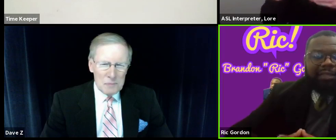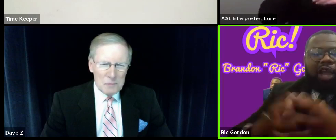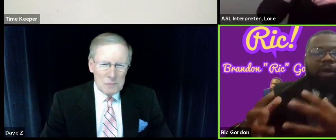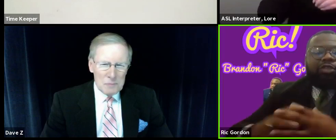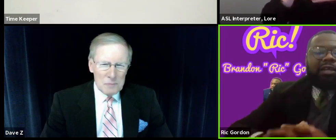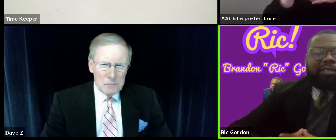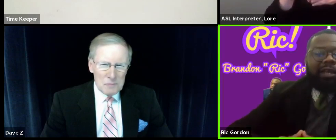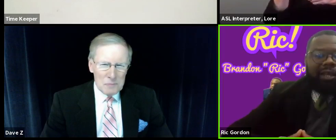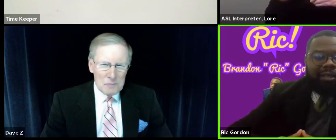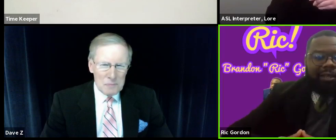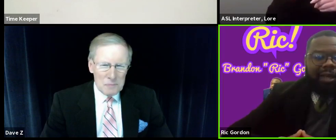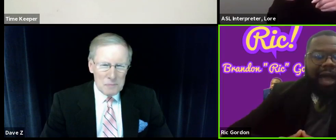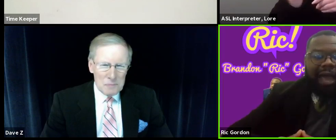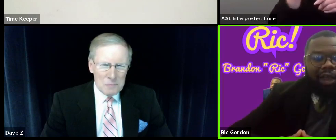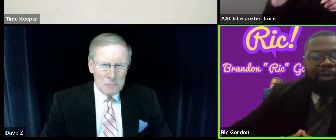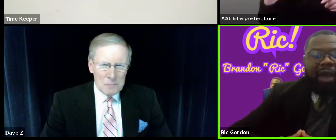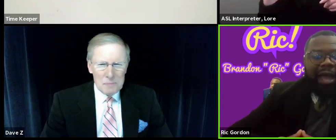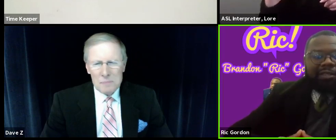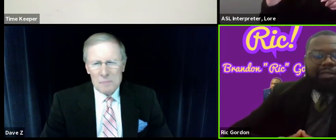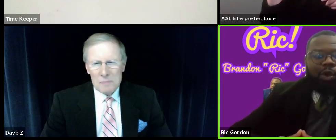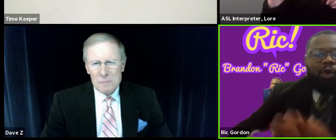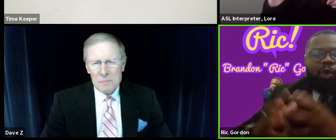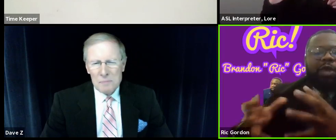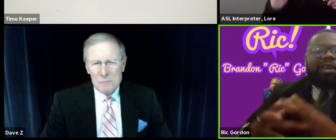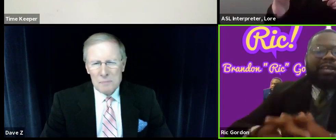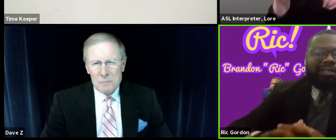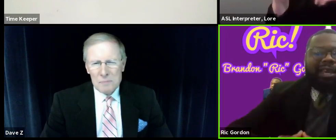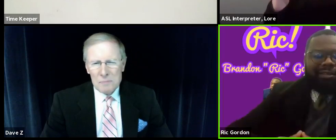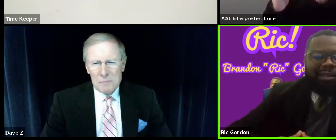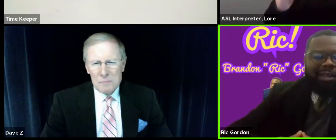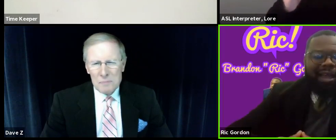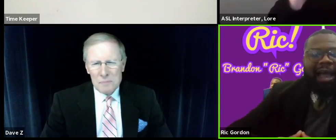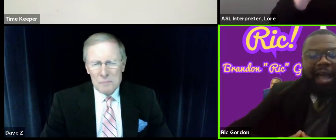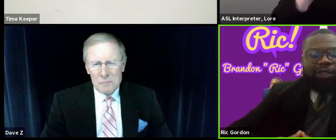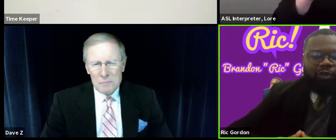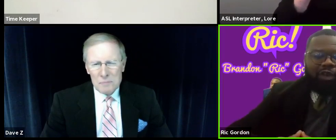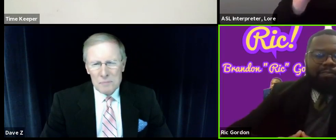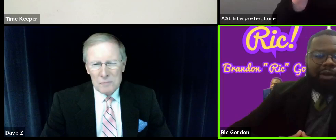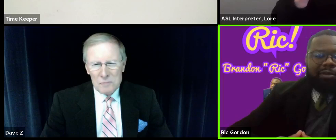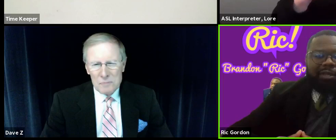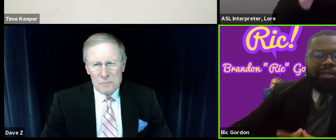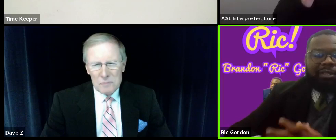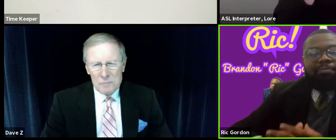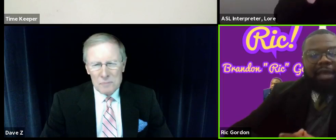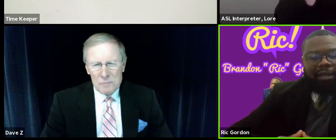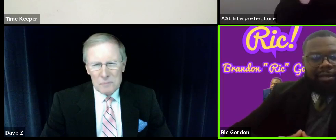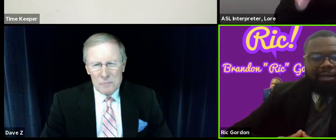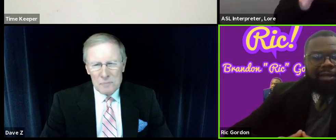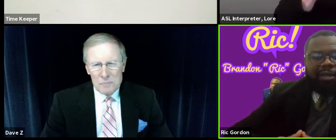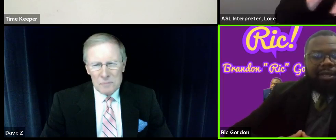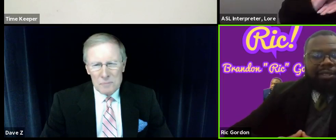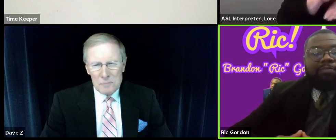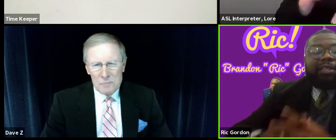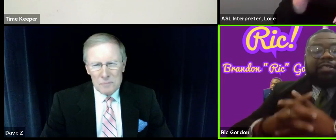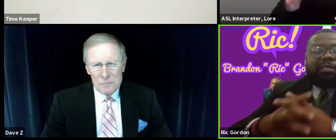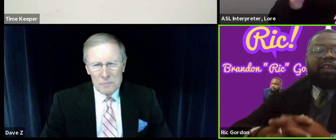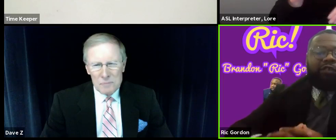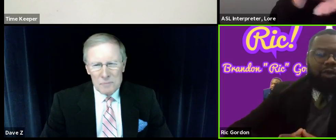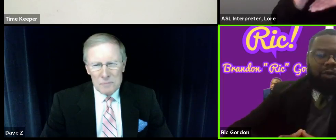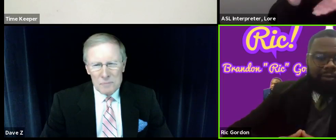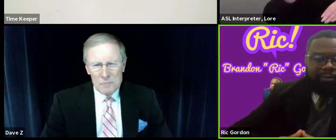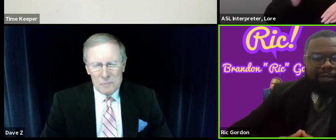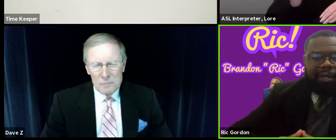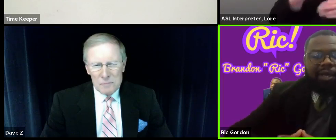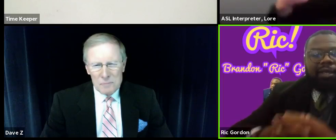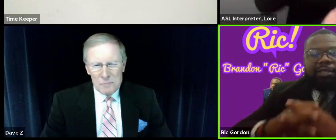As I go out throughout city, I hear people ask, who can I send? I ask you, Greenbelt, send me. Send me to